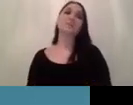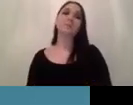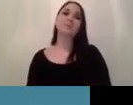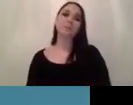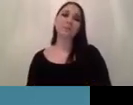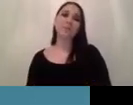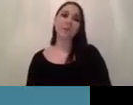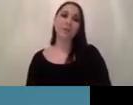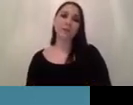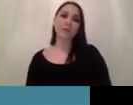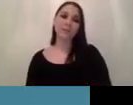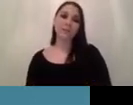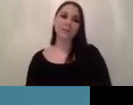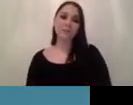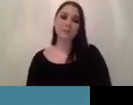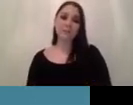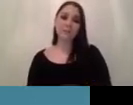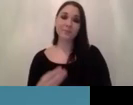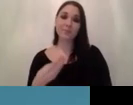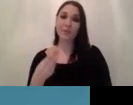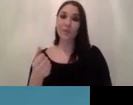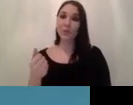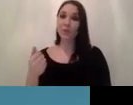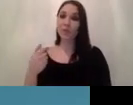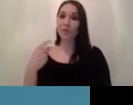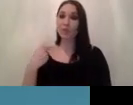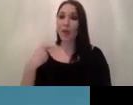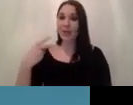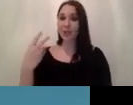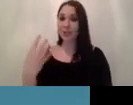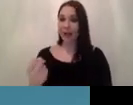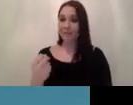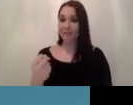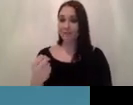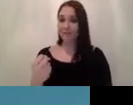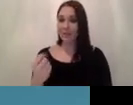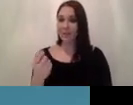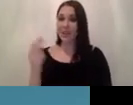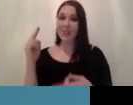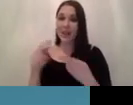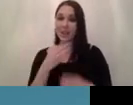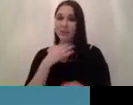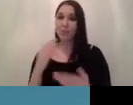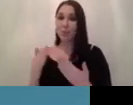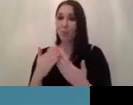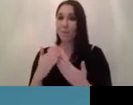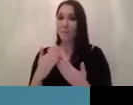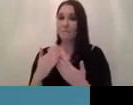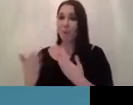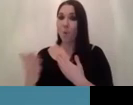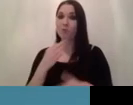answers that you have to those questions the more risky your project becomes okay so this is how you can score your